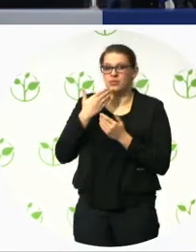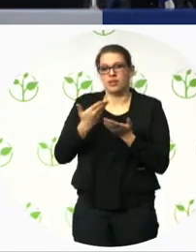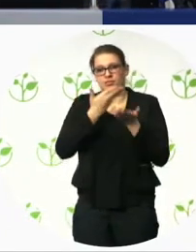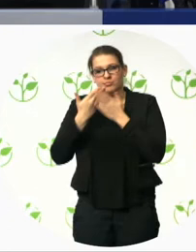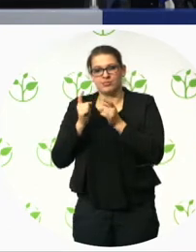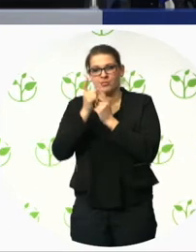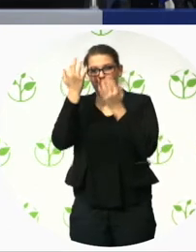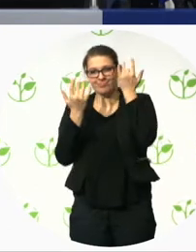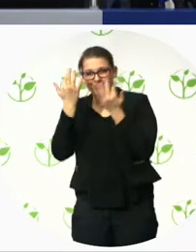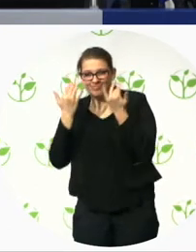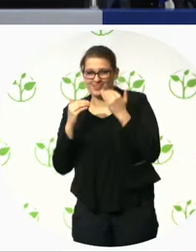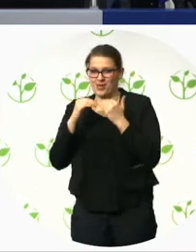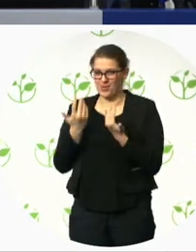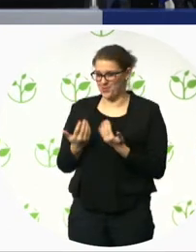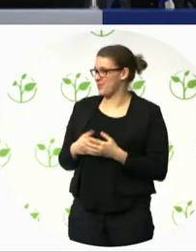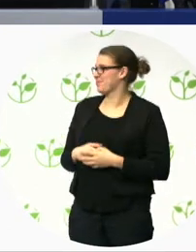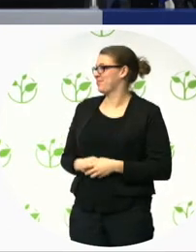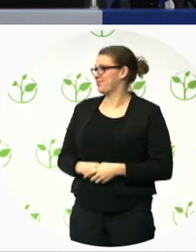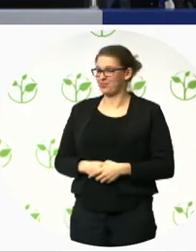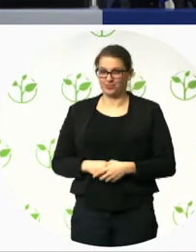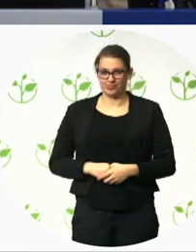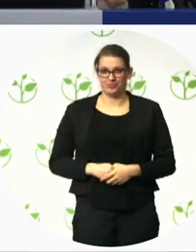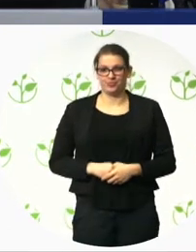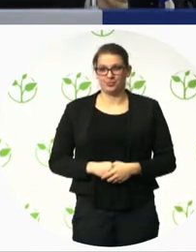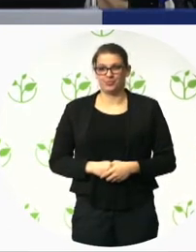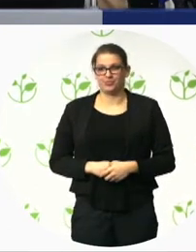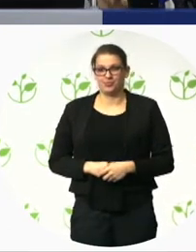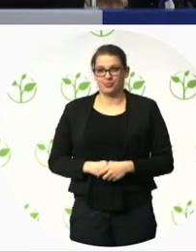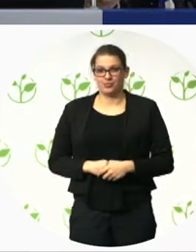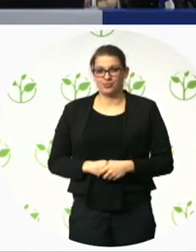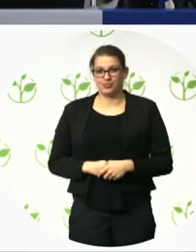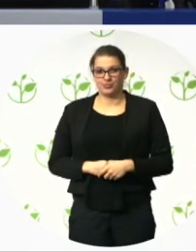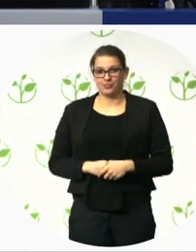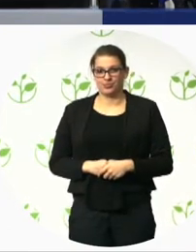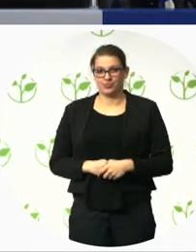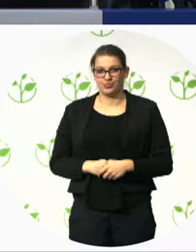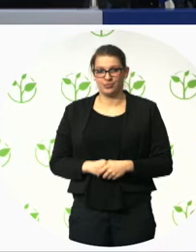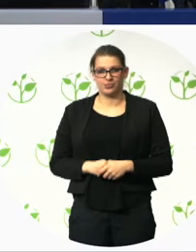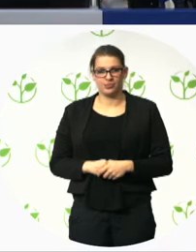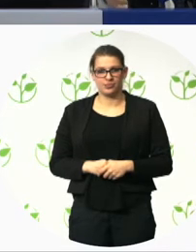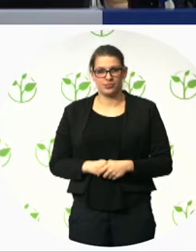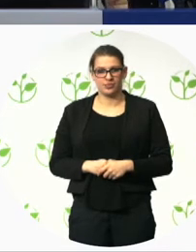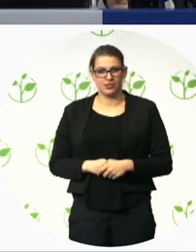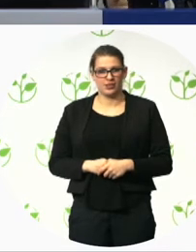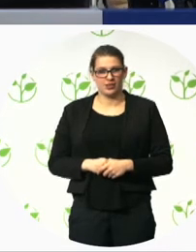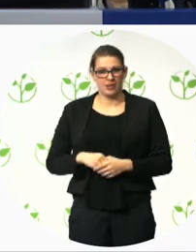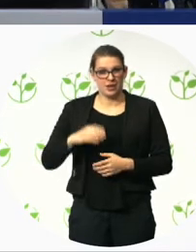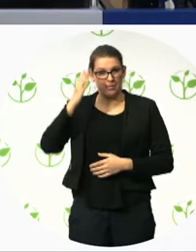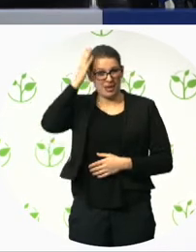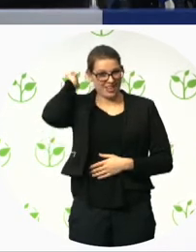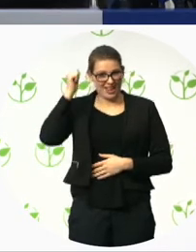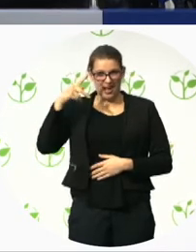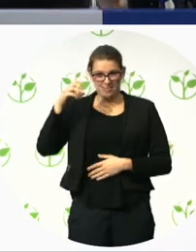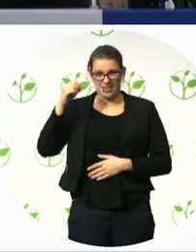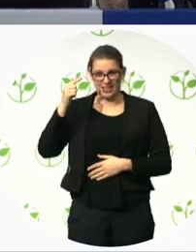Petra over here on my left. You're right. doing an artistic impression of what has happened here this morning.